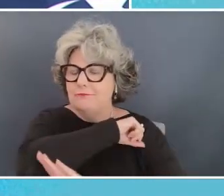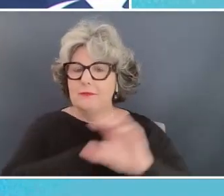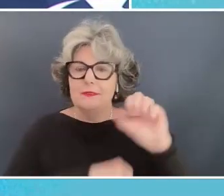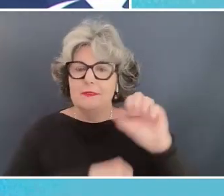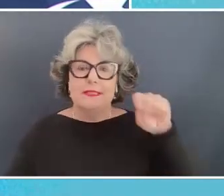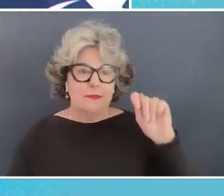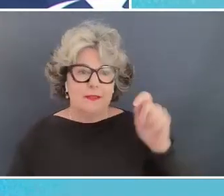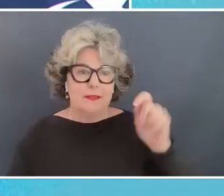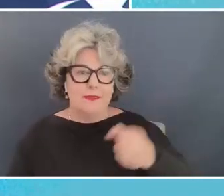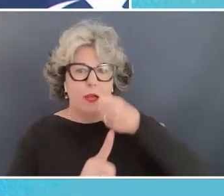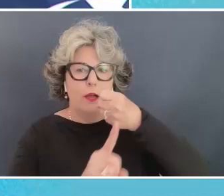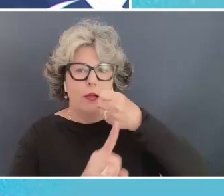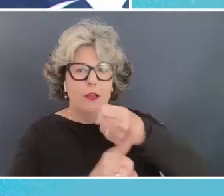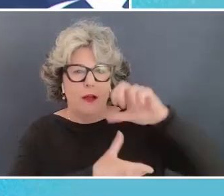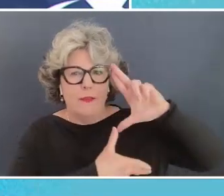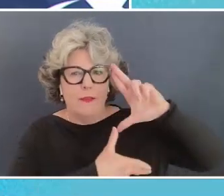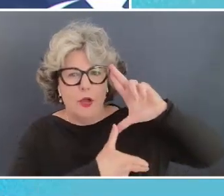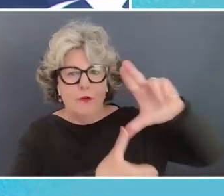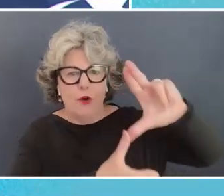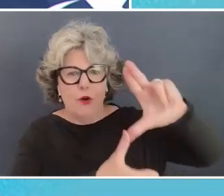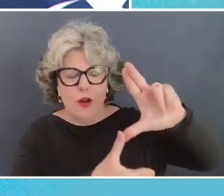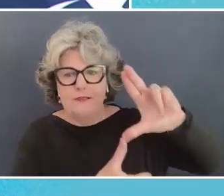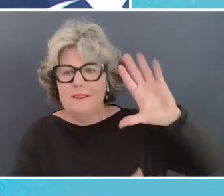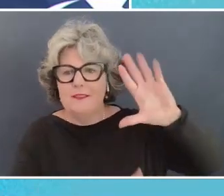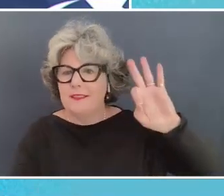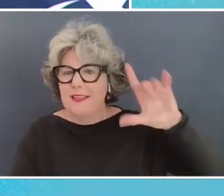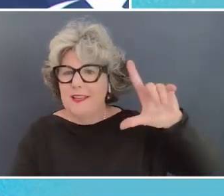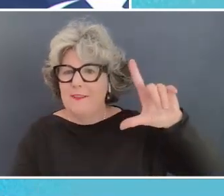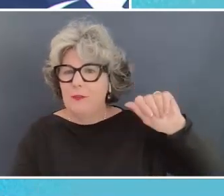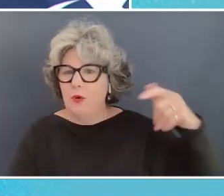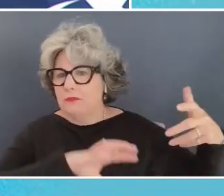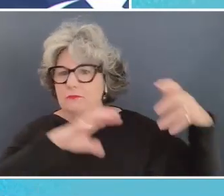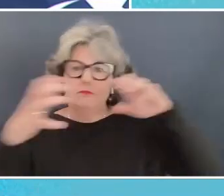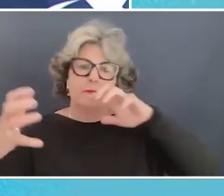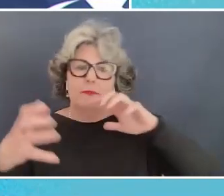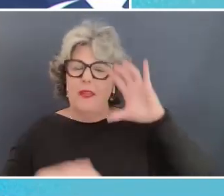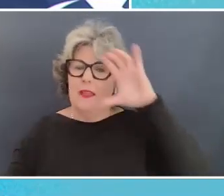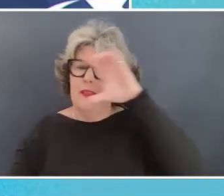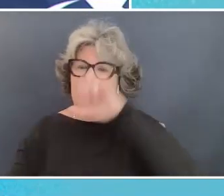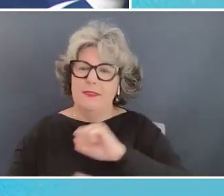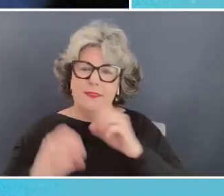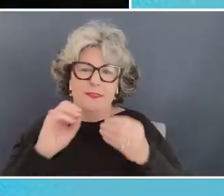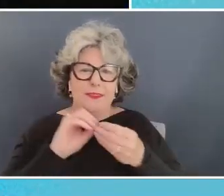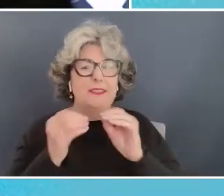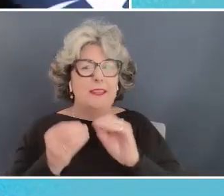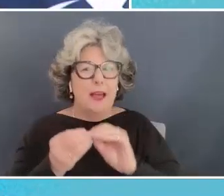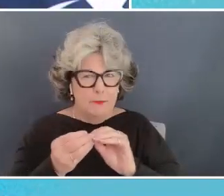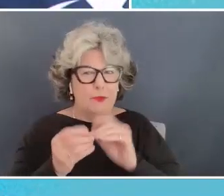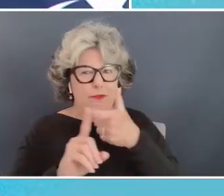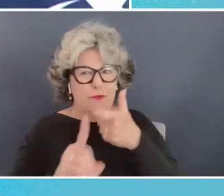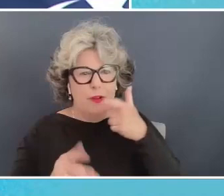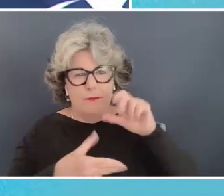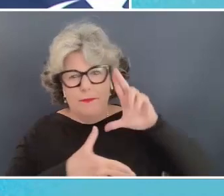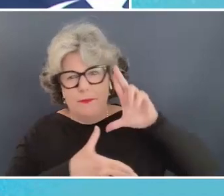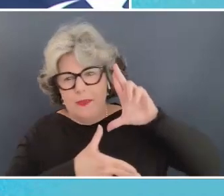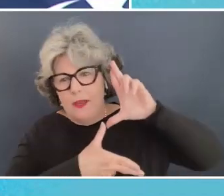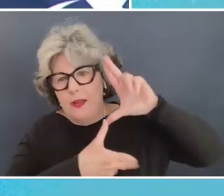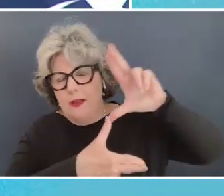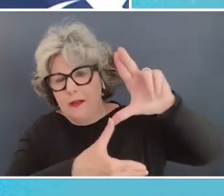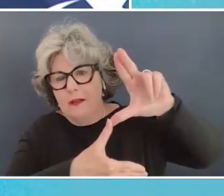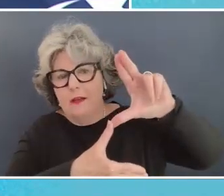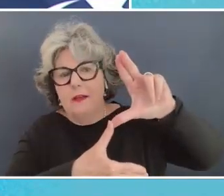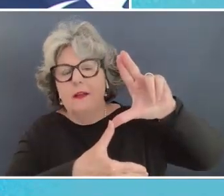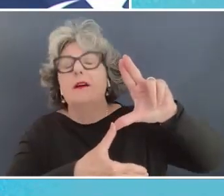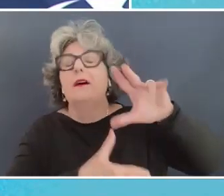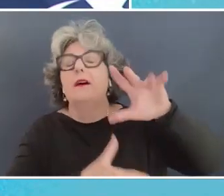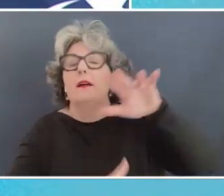in florida um that have been estimated um ensured losses that were estimated at